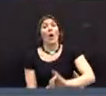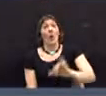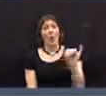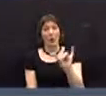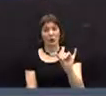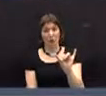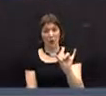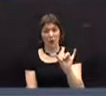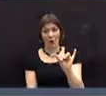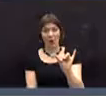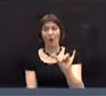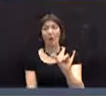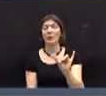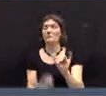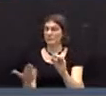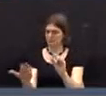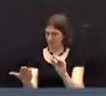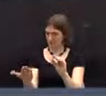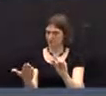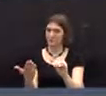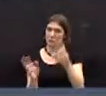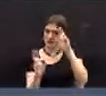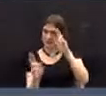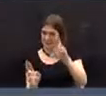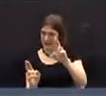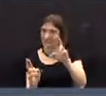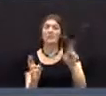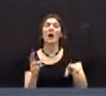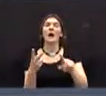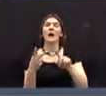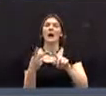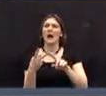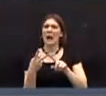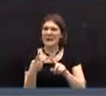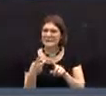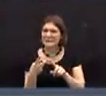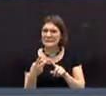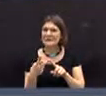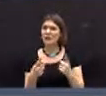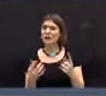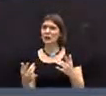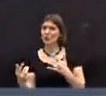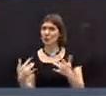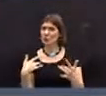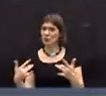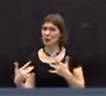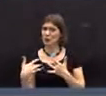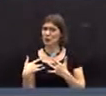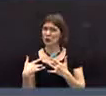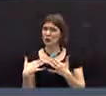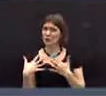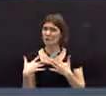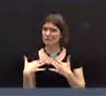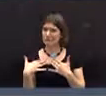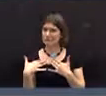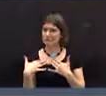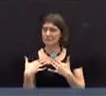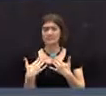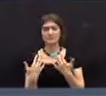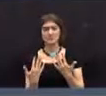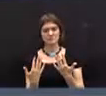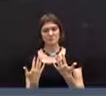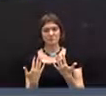have, Mr. Dimes, a, a serious, uh, concern as to whether or not